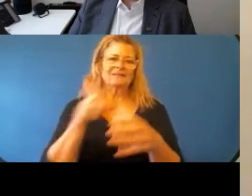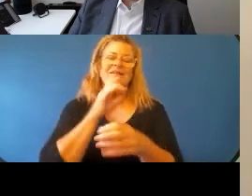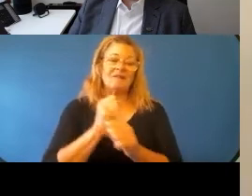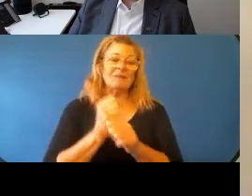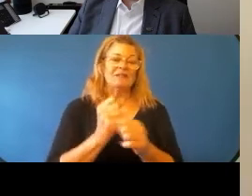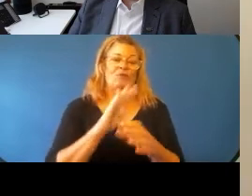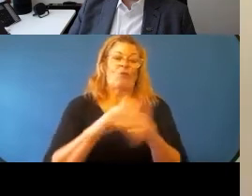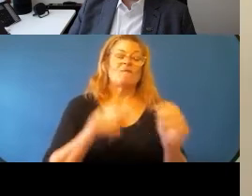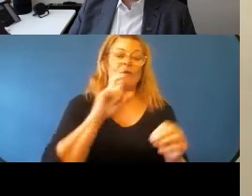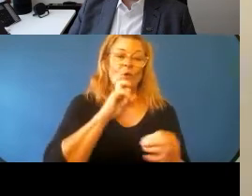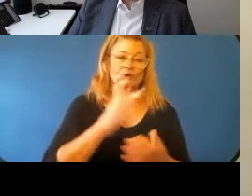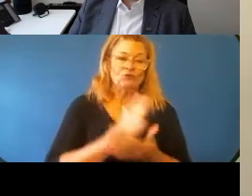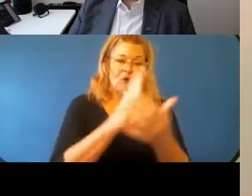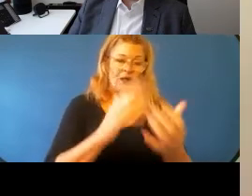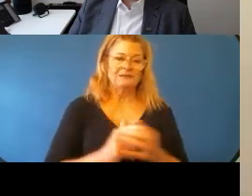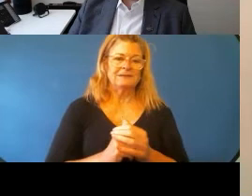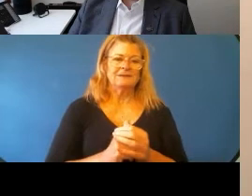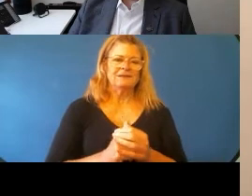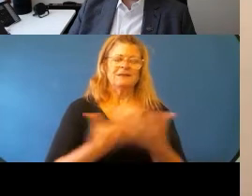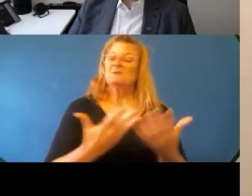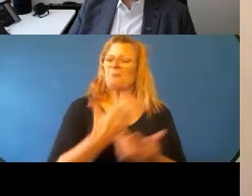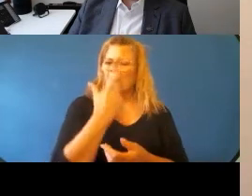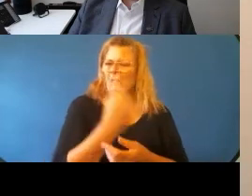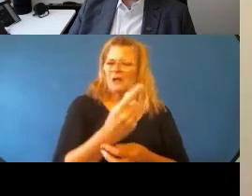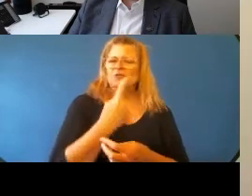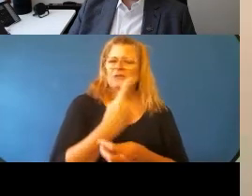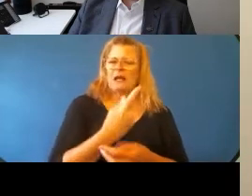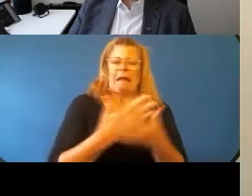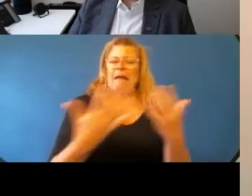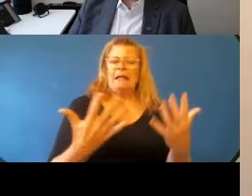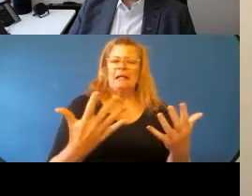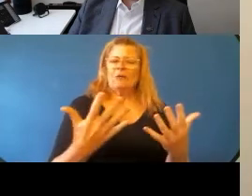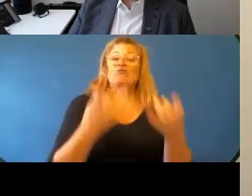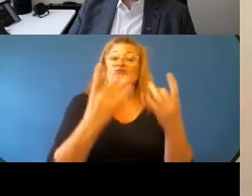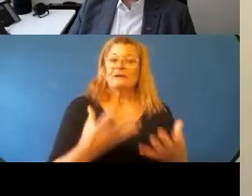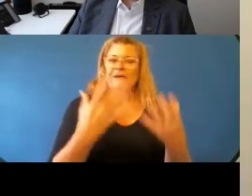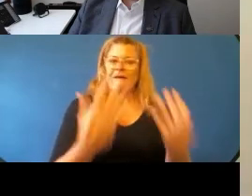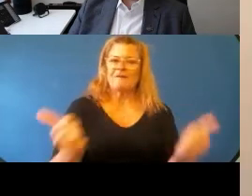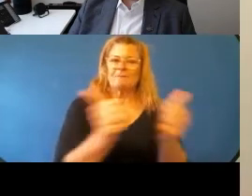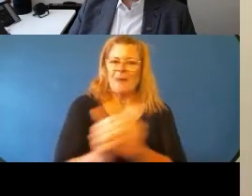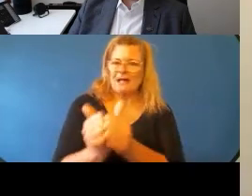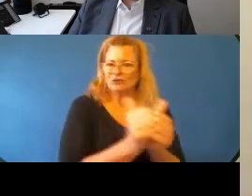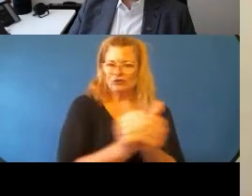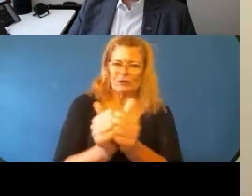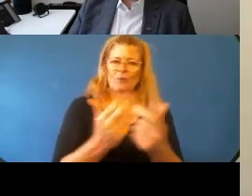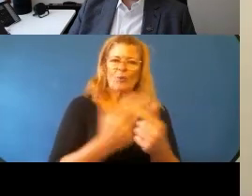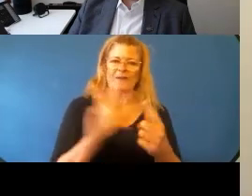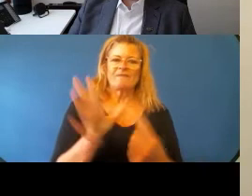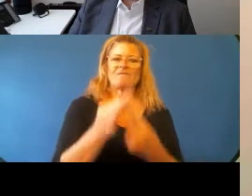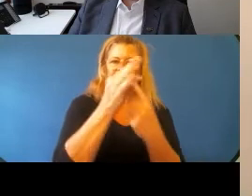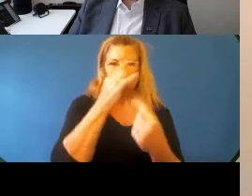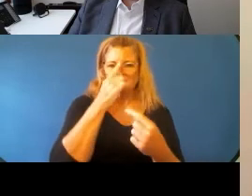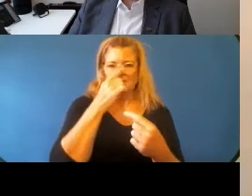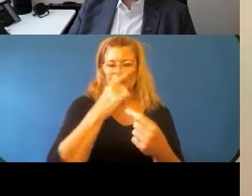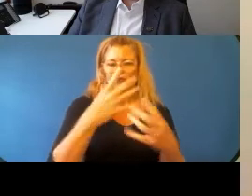genuine partnerships that are already in place between First Peoples groups and government in this